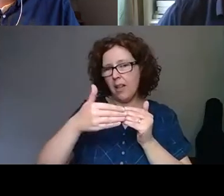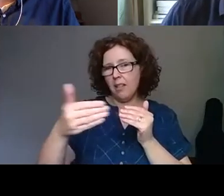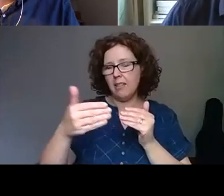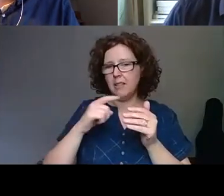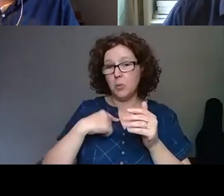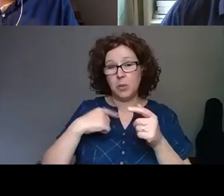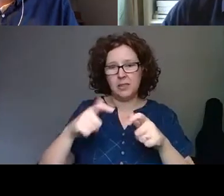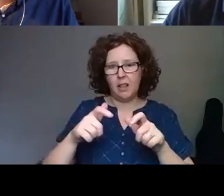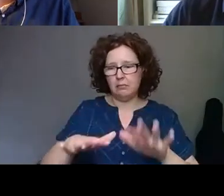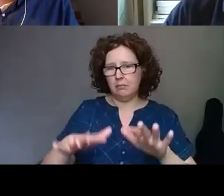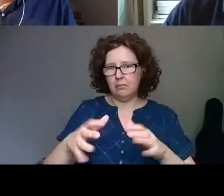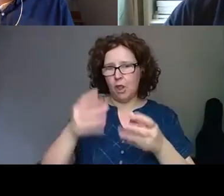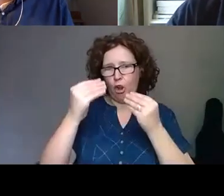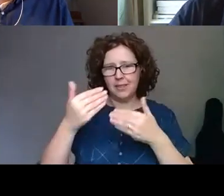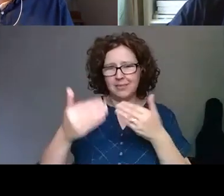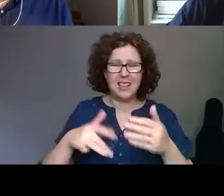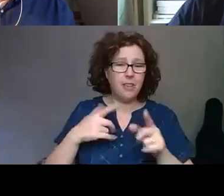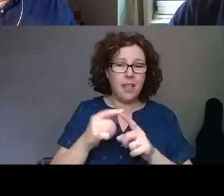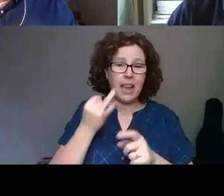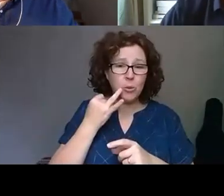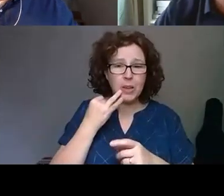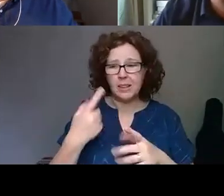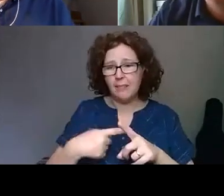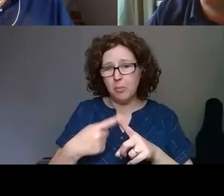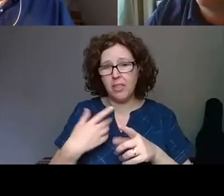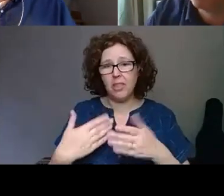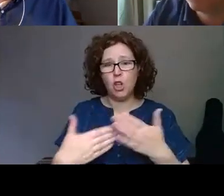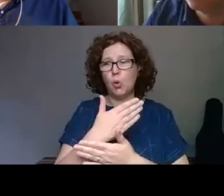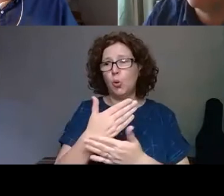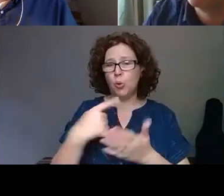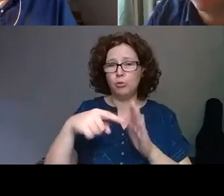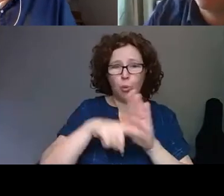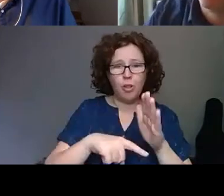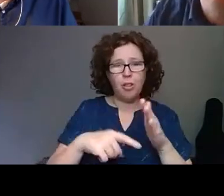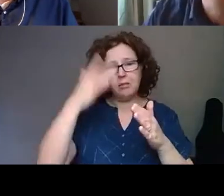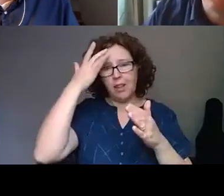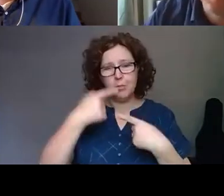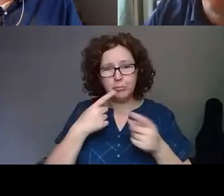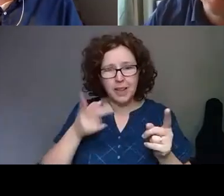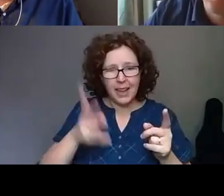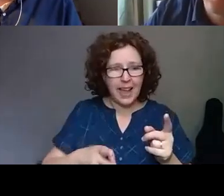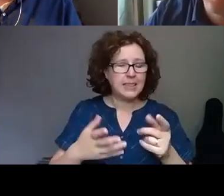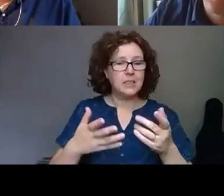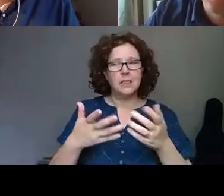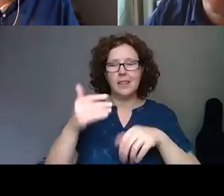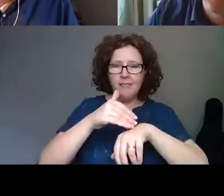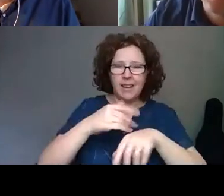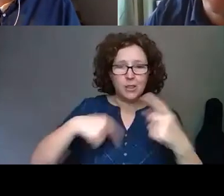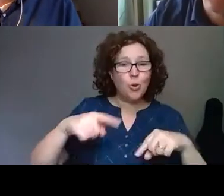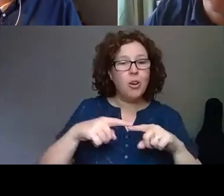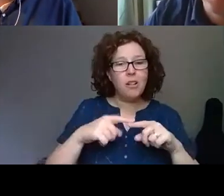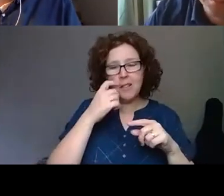I mean, it feels like every week or every month, there are new restrictions or new things come into play, which have a knock-on impact on us all.